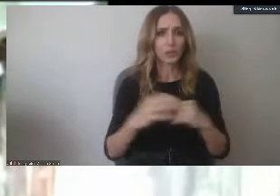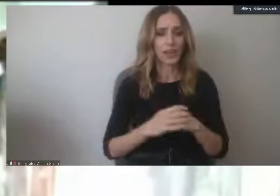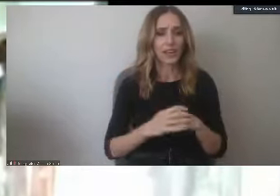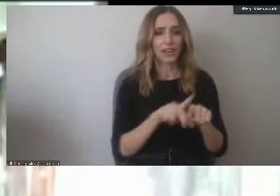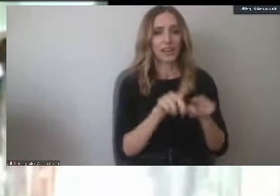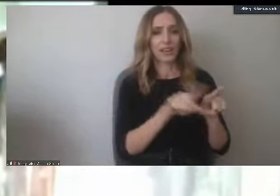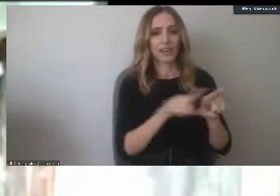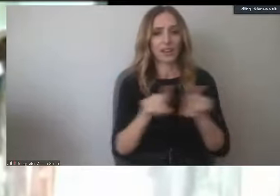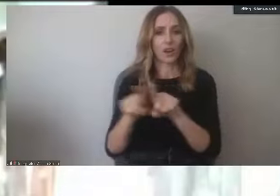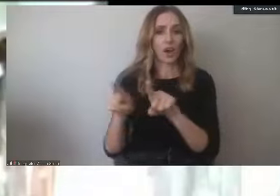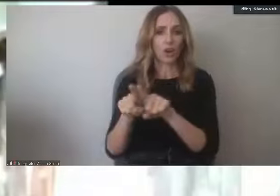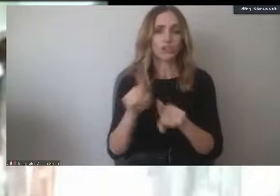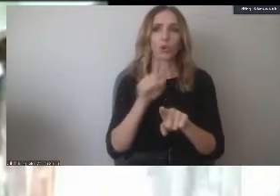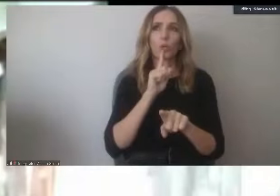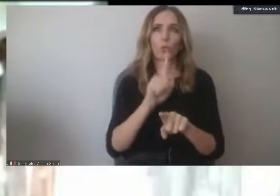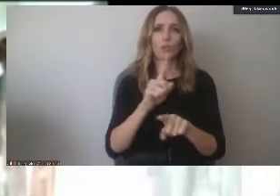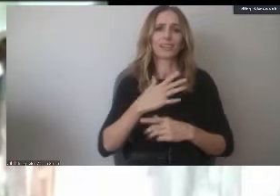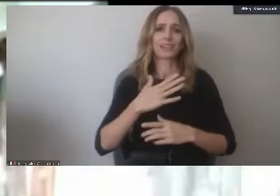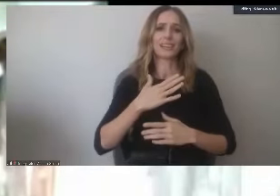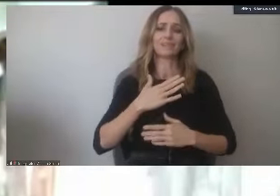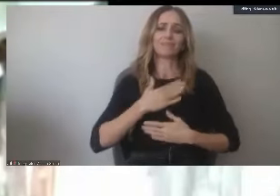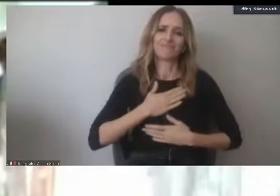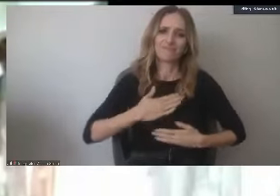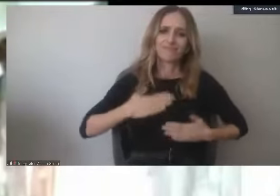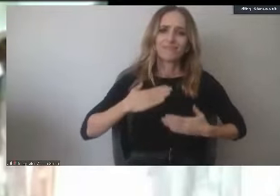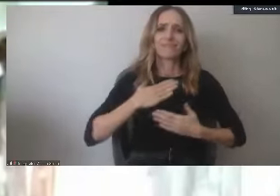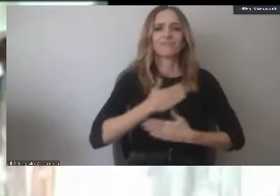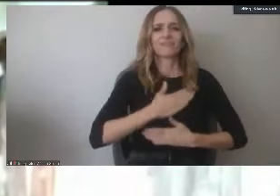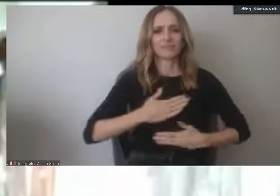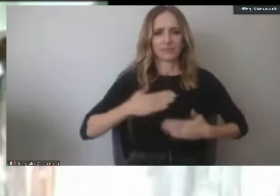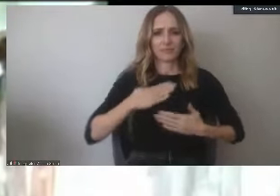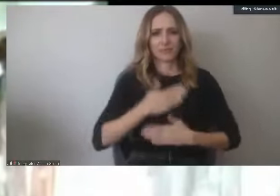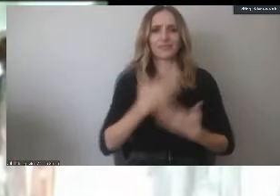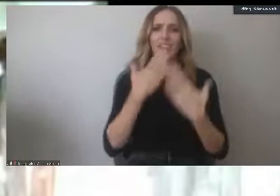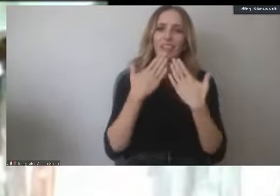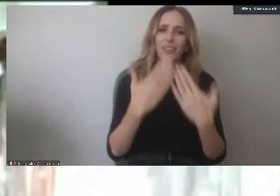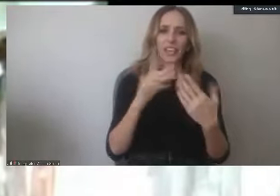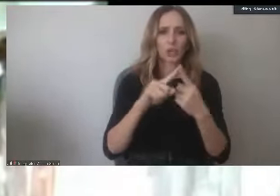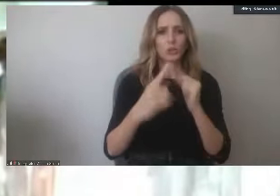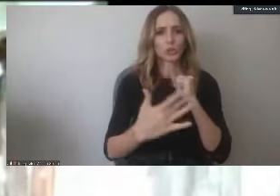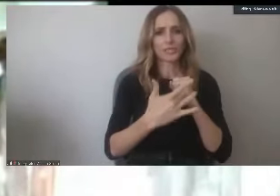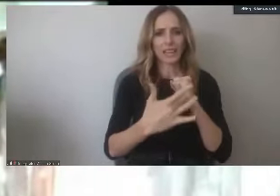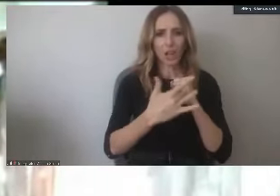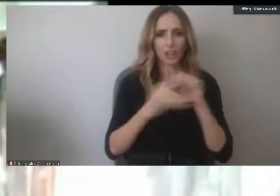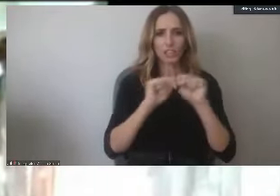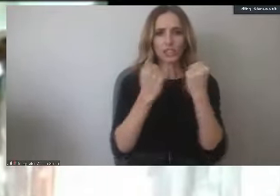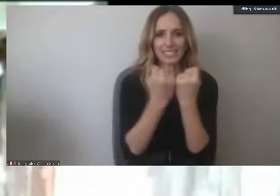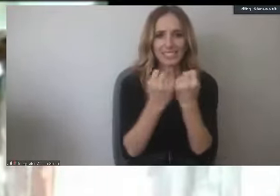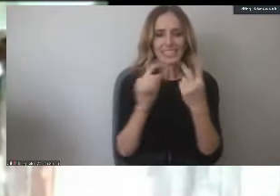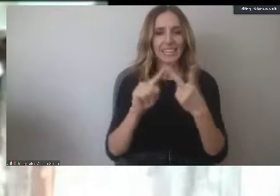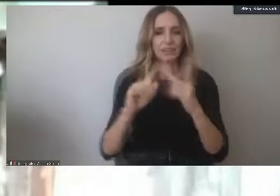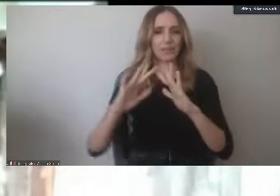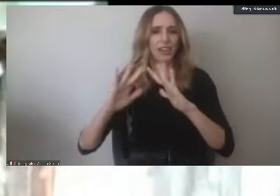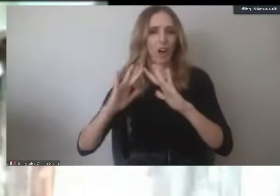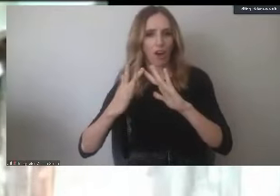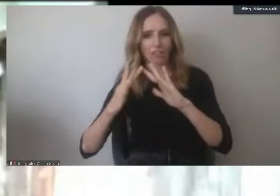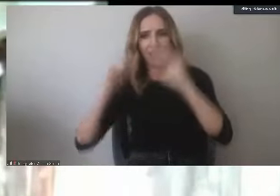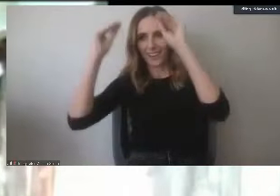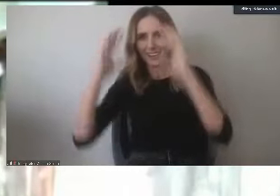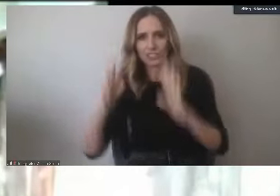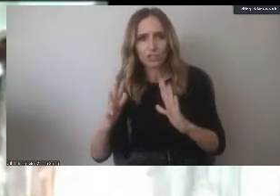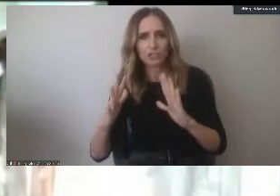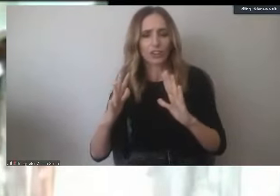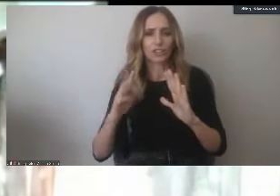to extend my sincerest gratitude to our technology team, our remote learning instructors, everybody behind the